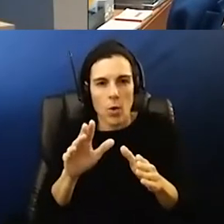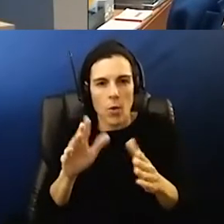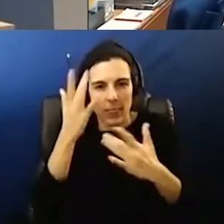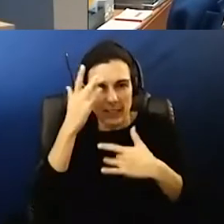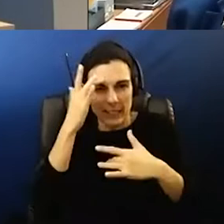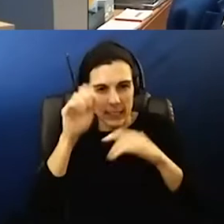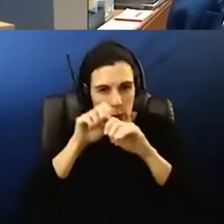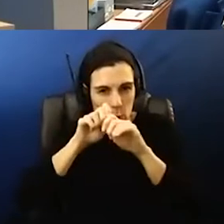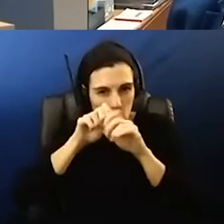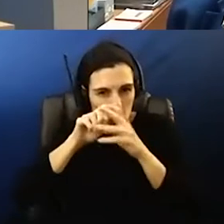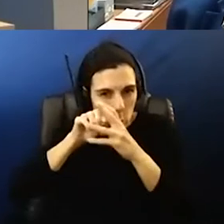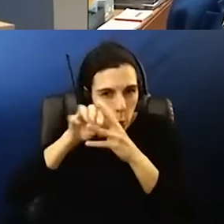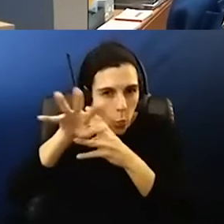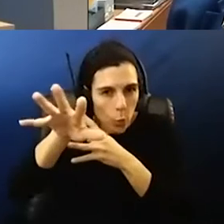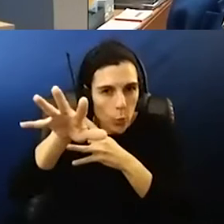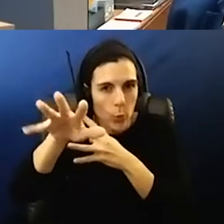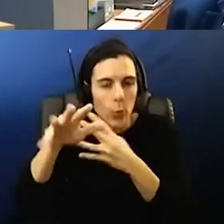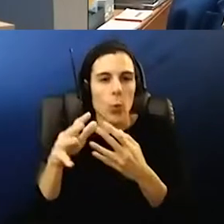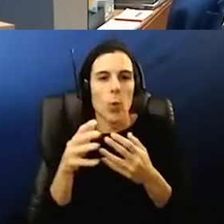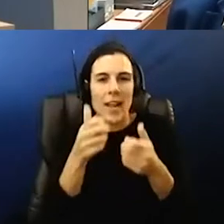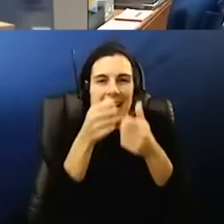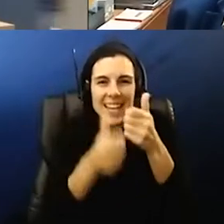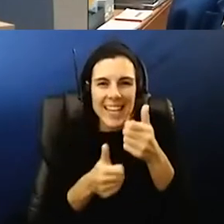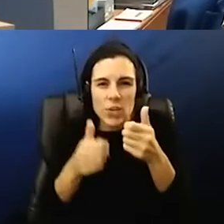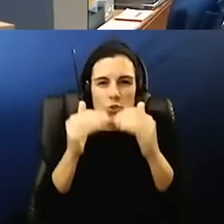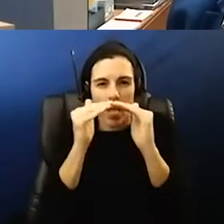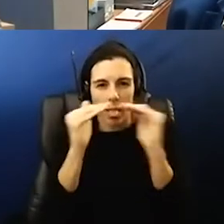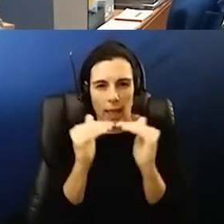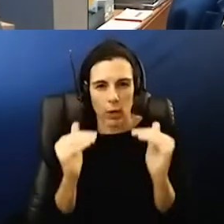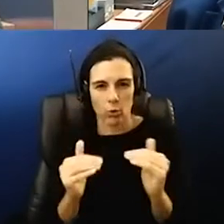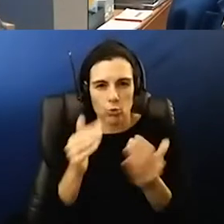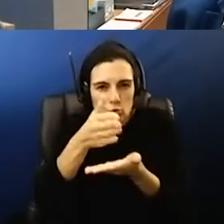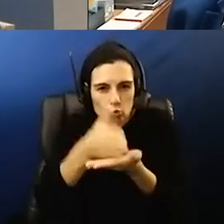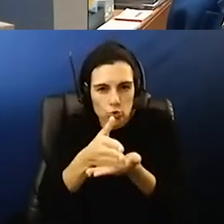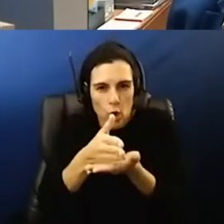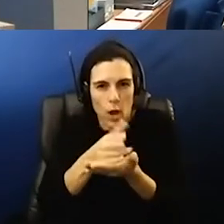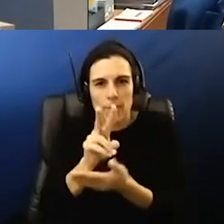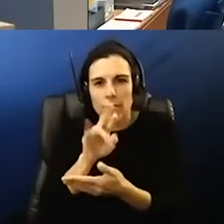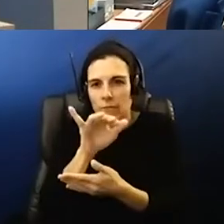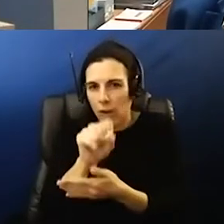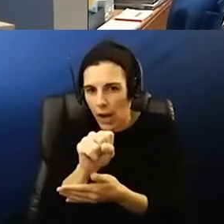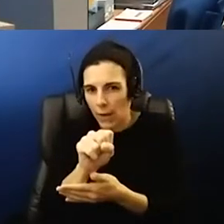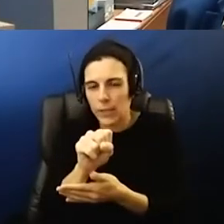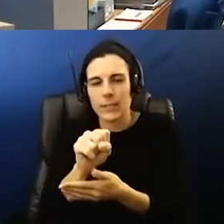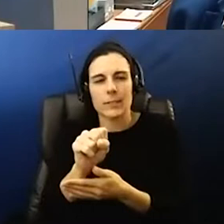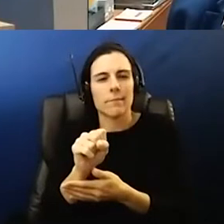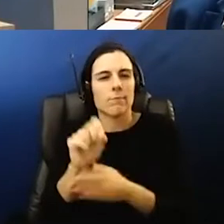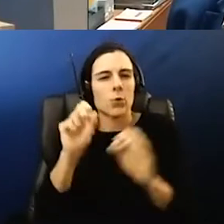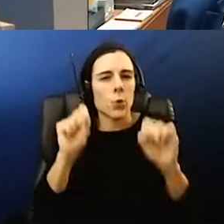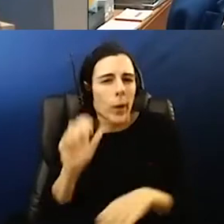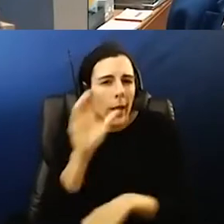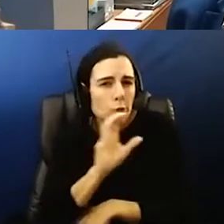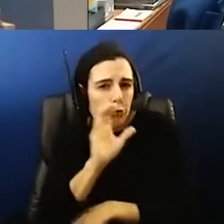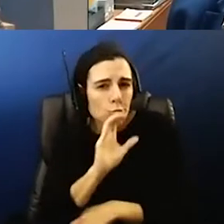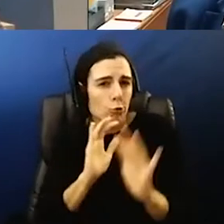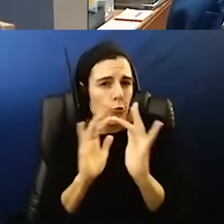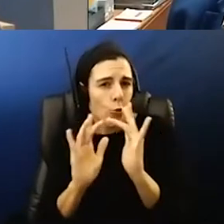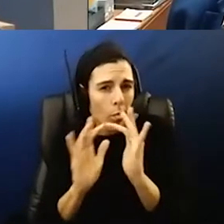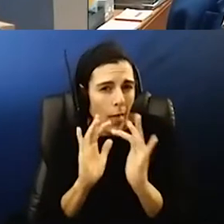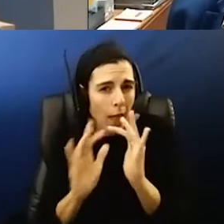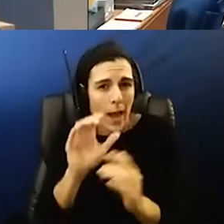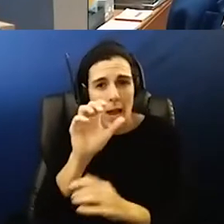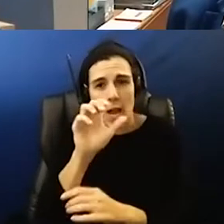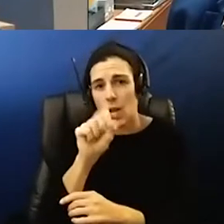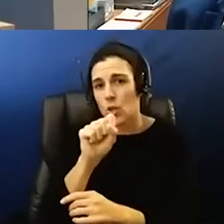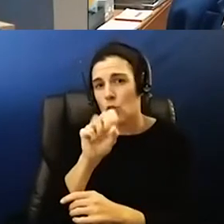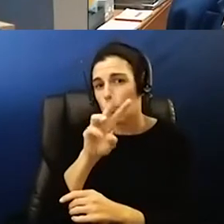layer stops the virus and so you can look it up the swiss cheese model for covet 19 but looking